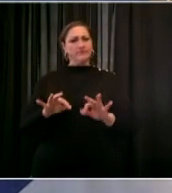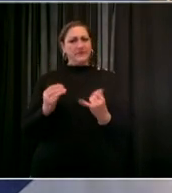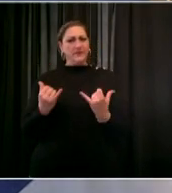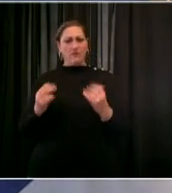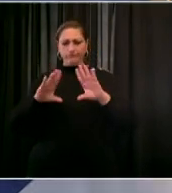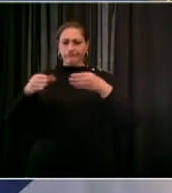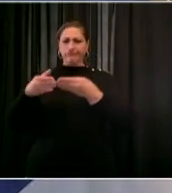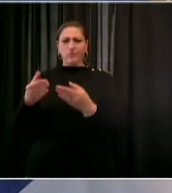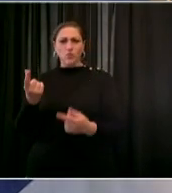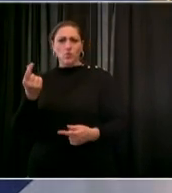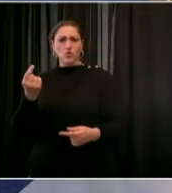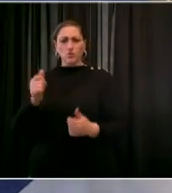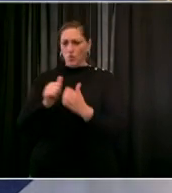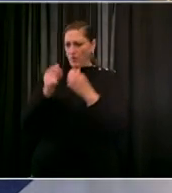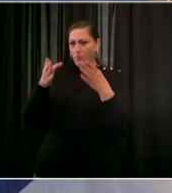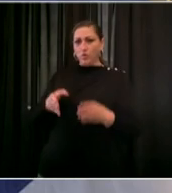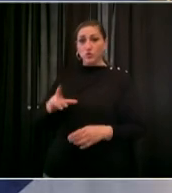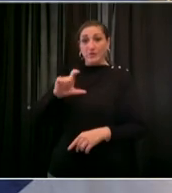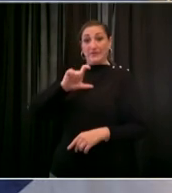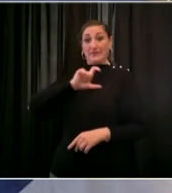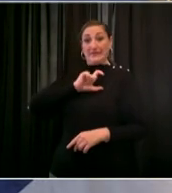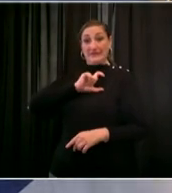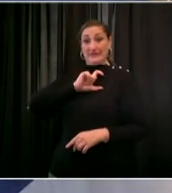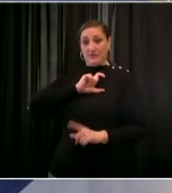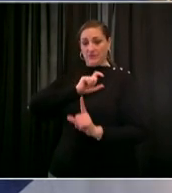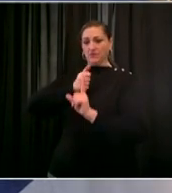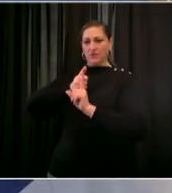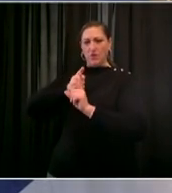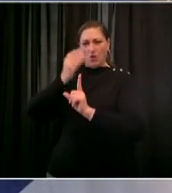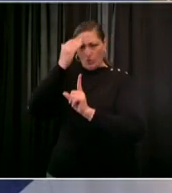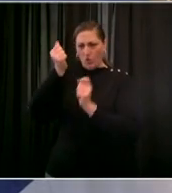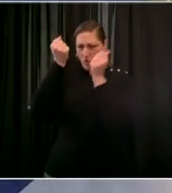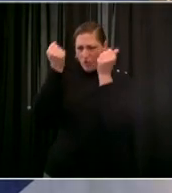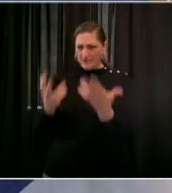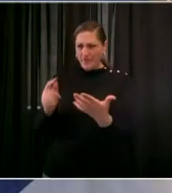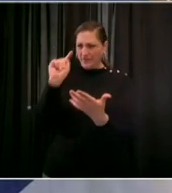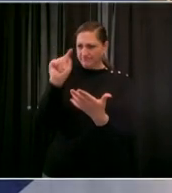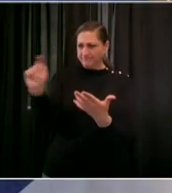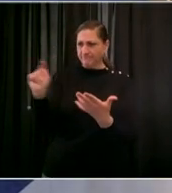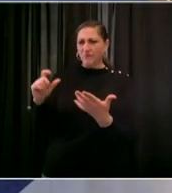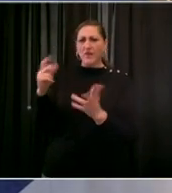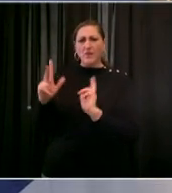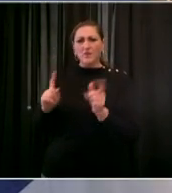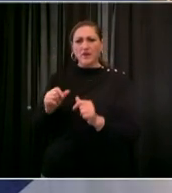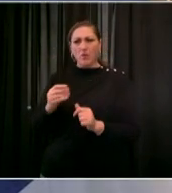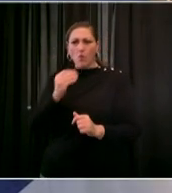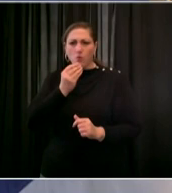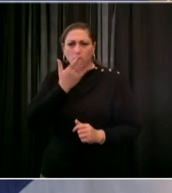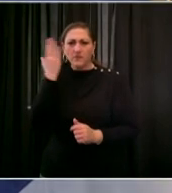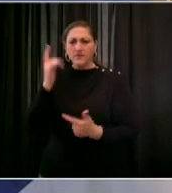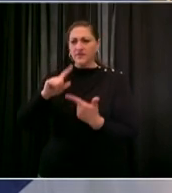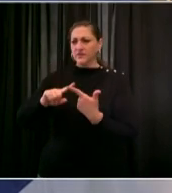and in march of this year we released a mental health plan that outlined a comprehensive strategy for